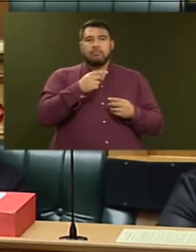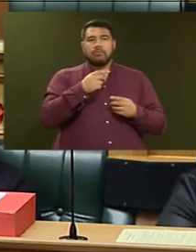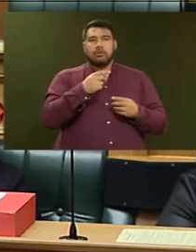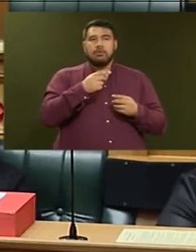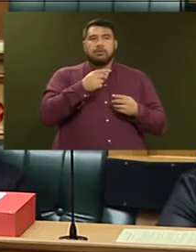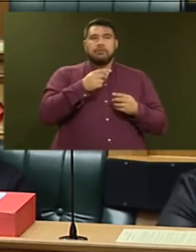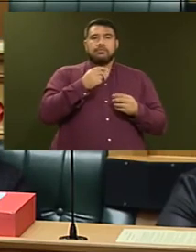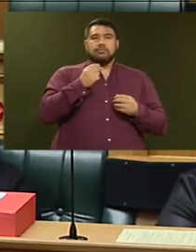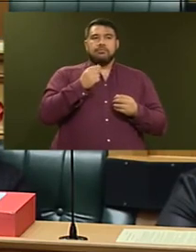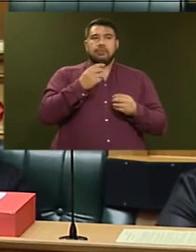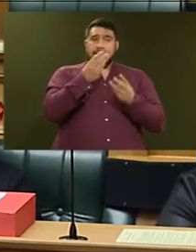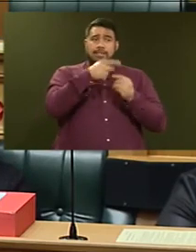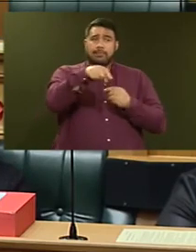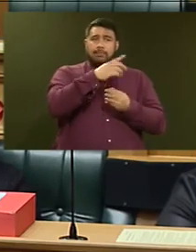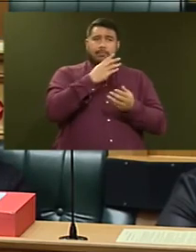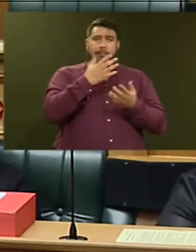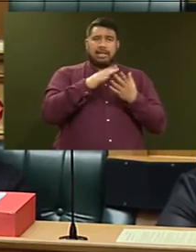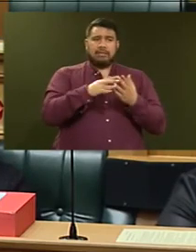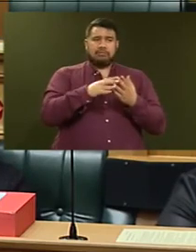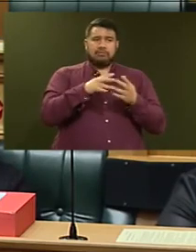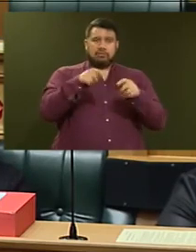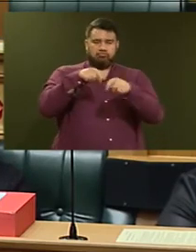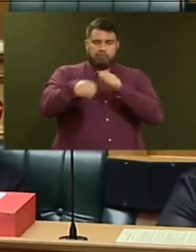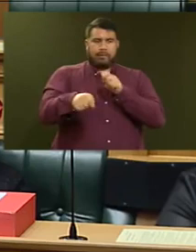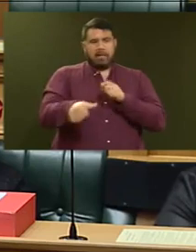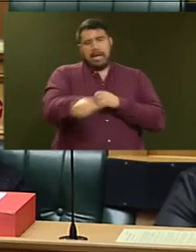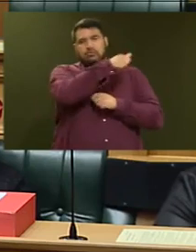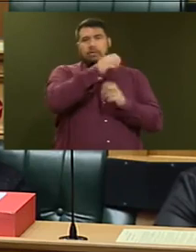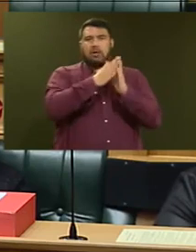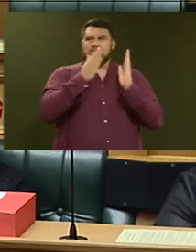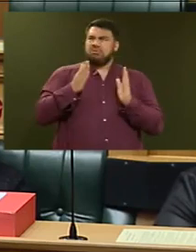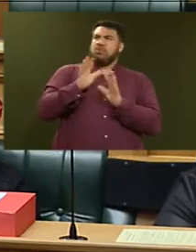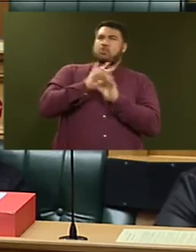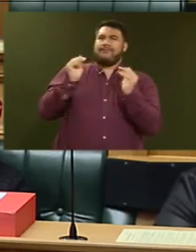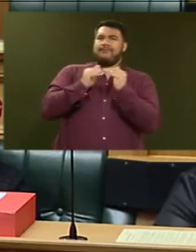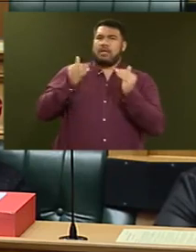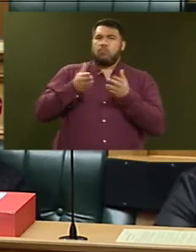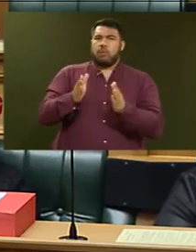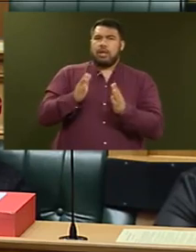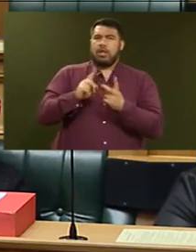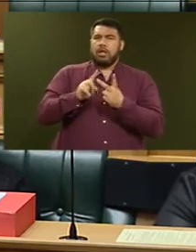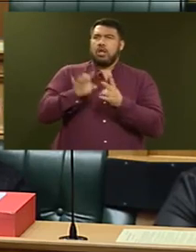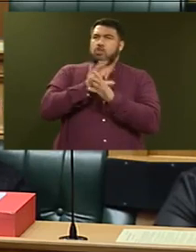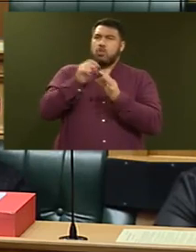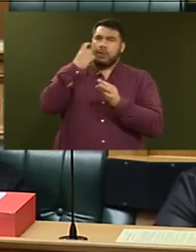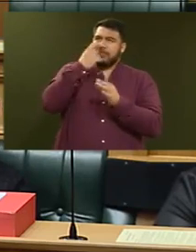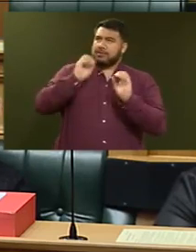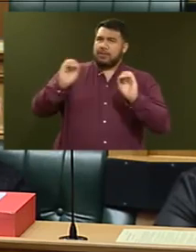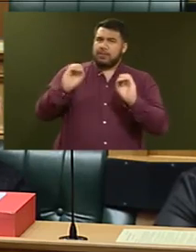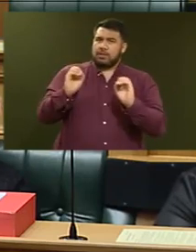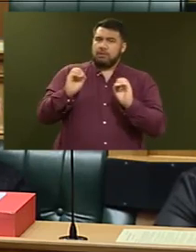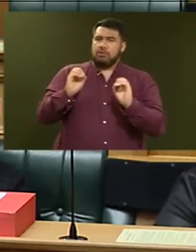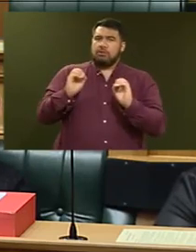had their tenancies terminated and were evicted without natural justice, without proper evidence of the case,